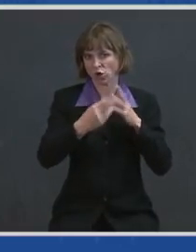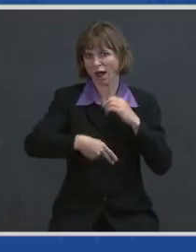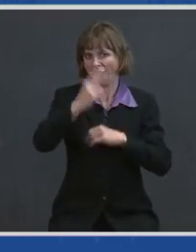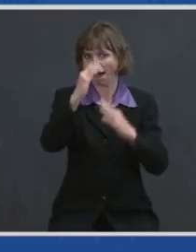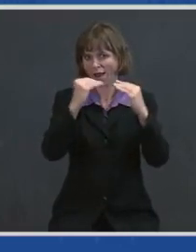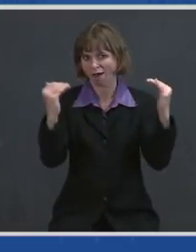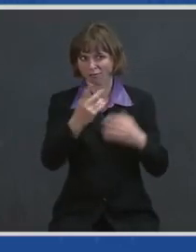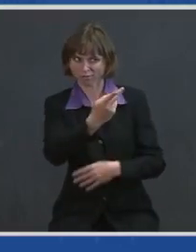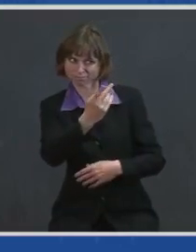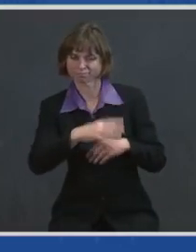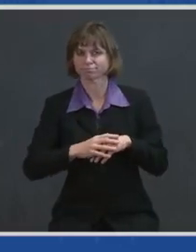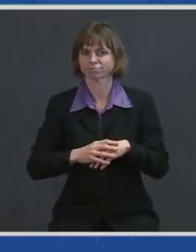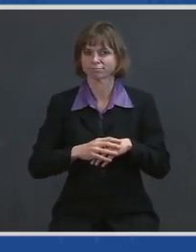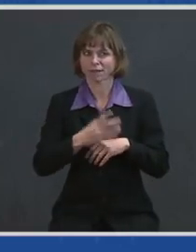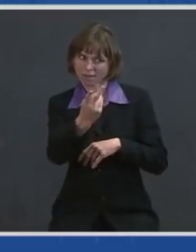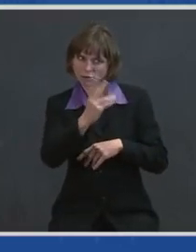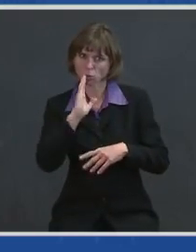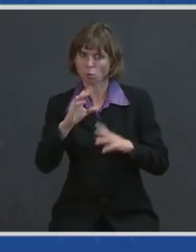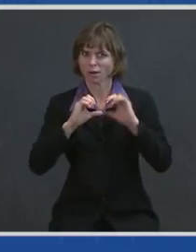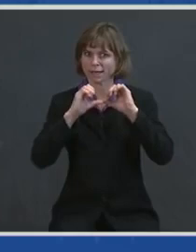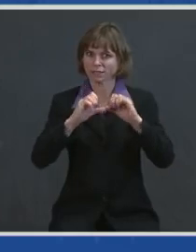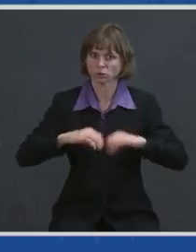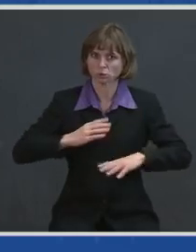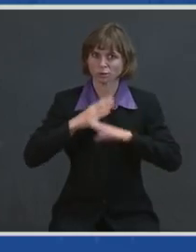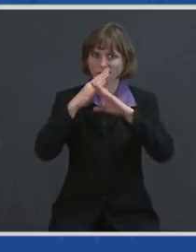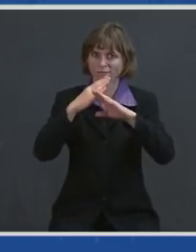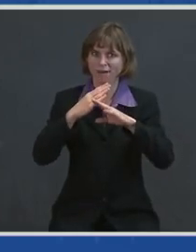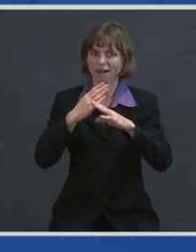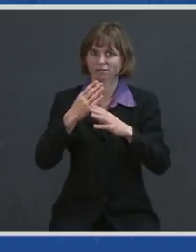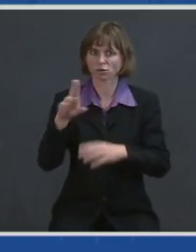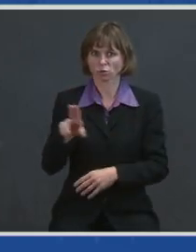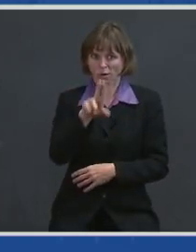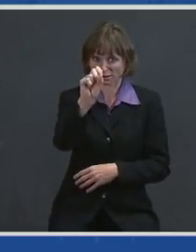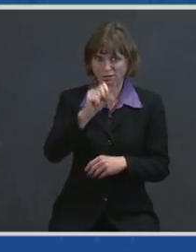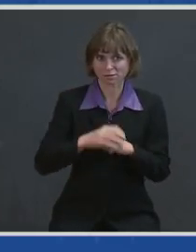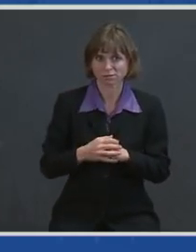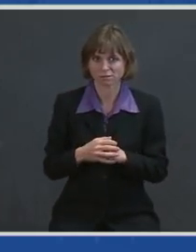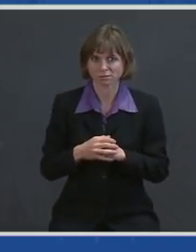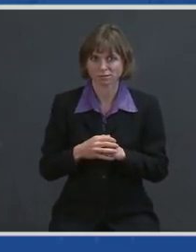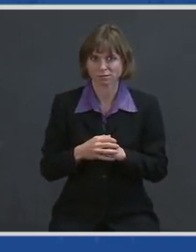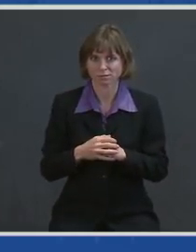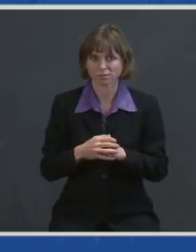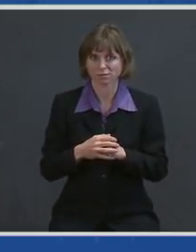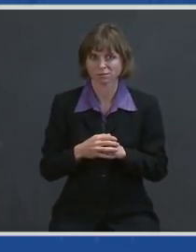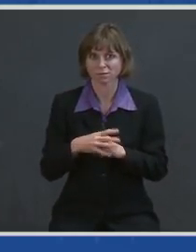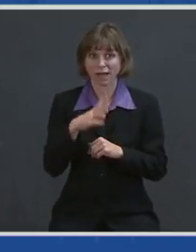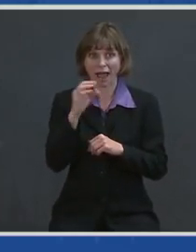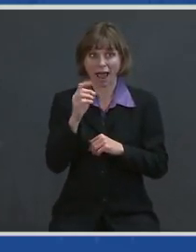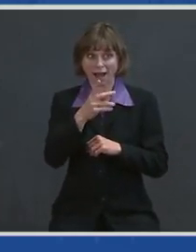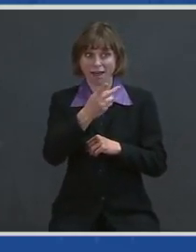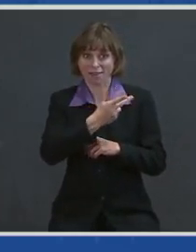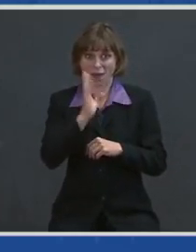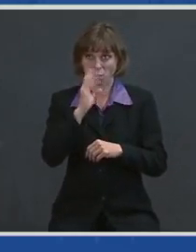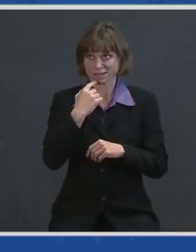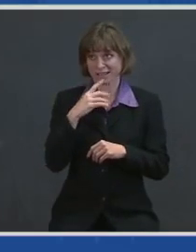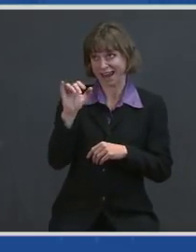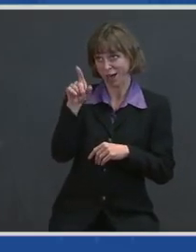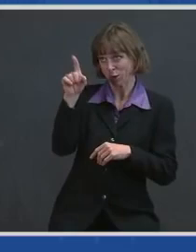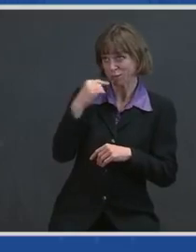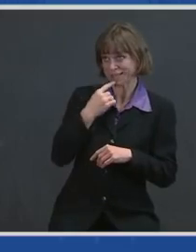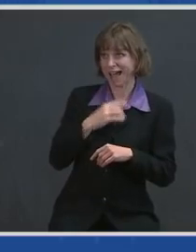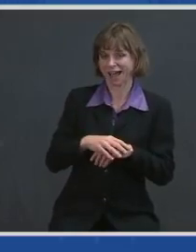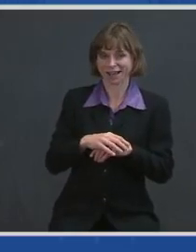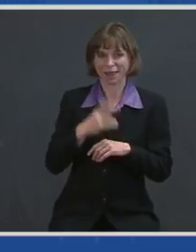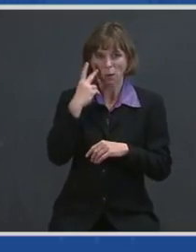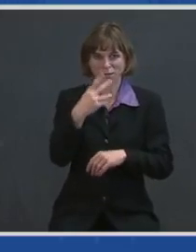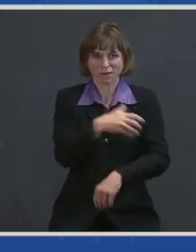see them continue to defend this nation. And they will see, as you like to say, sir, the power of